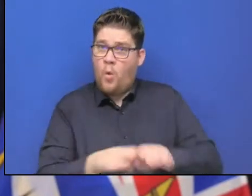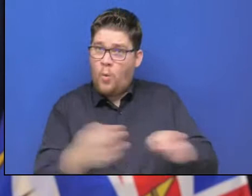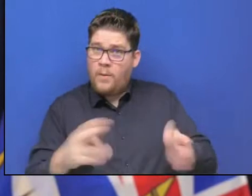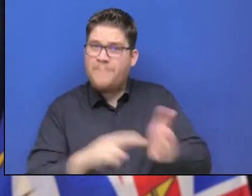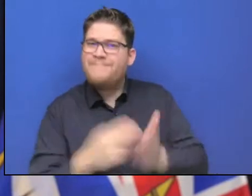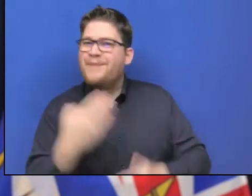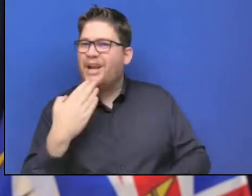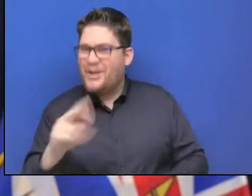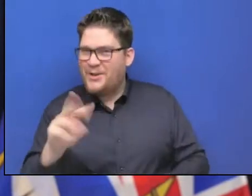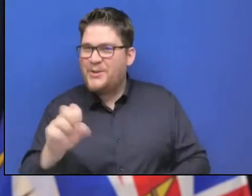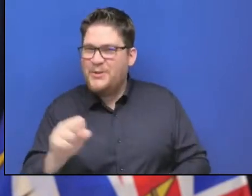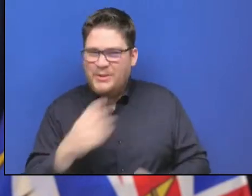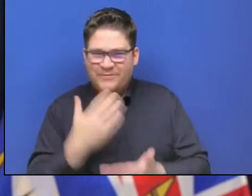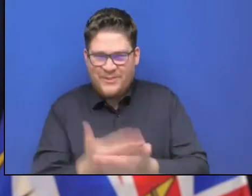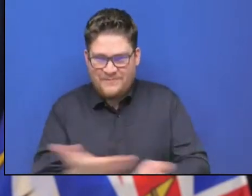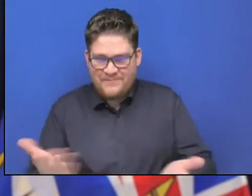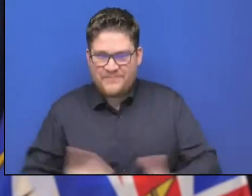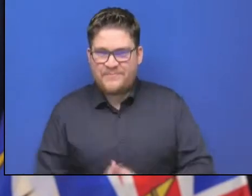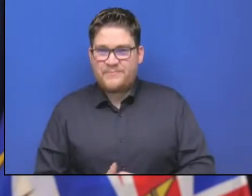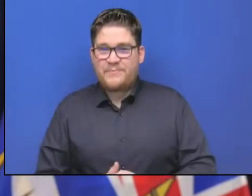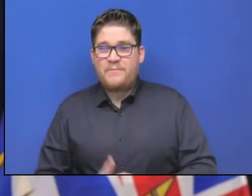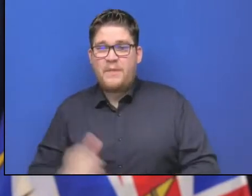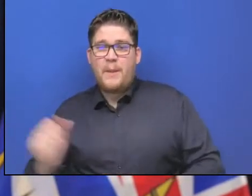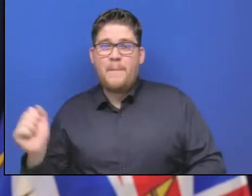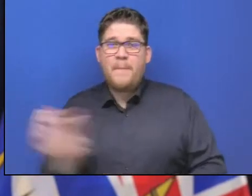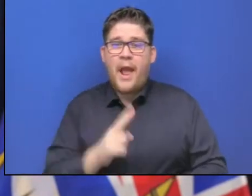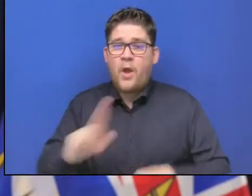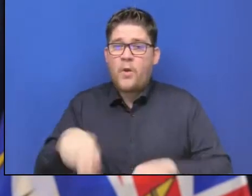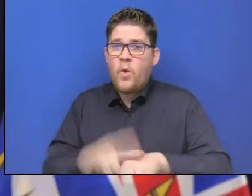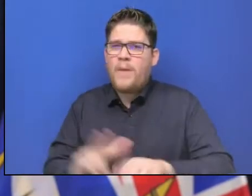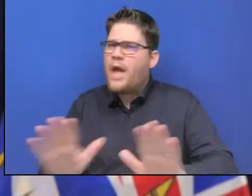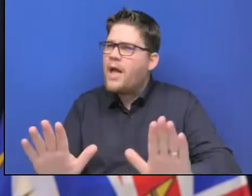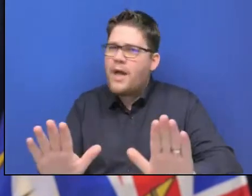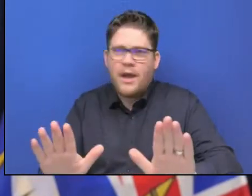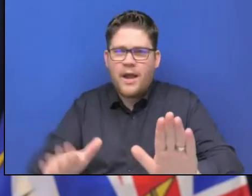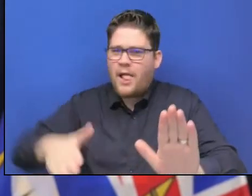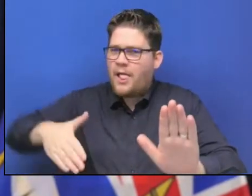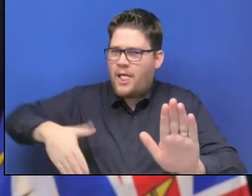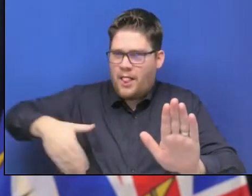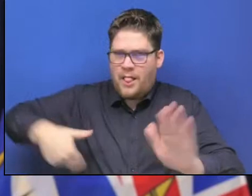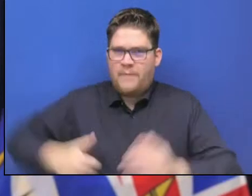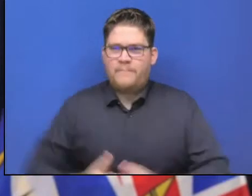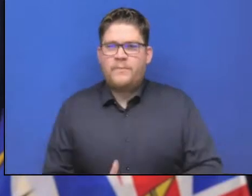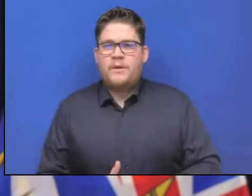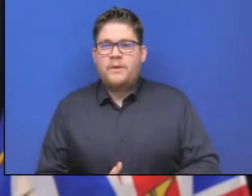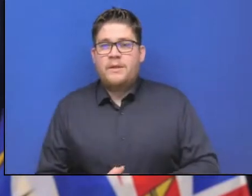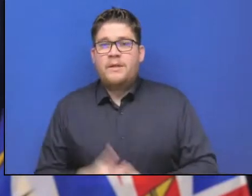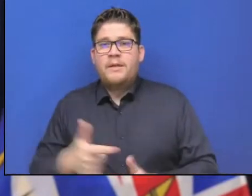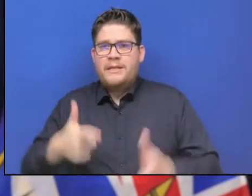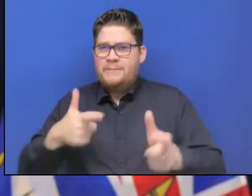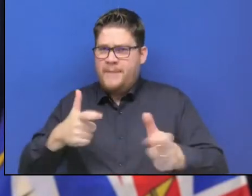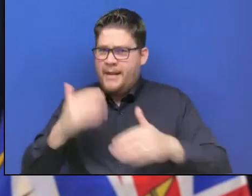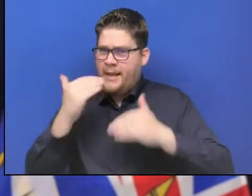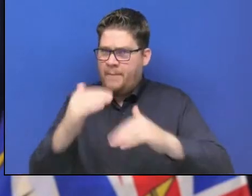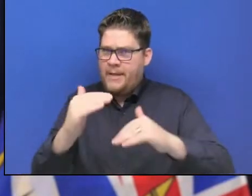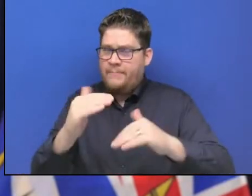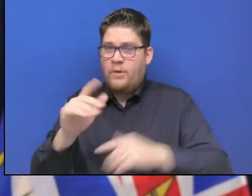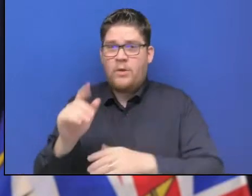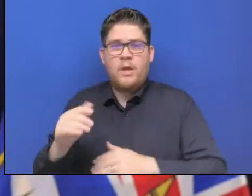as normal. Rather, it will be slow going with reduced speed limits and people will again ask to be patient.